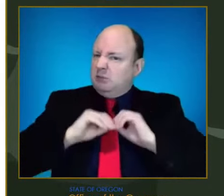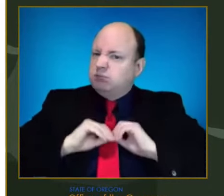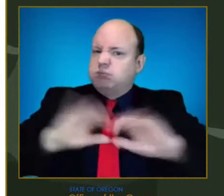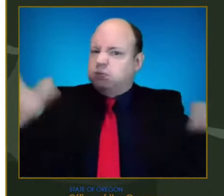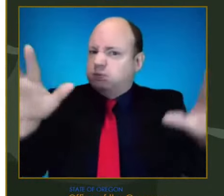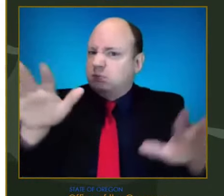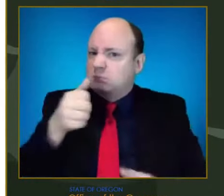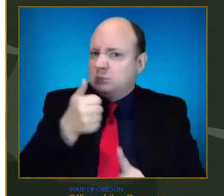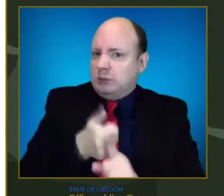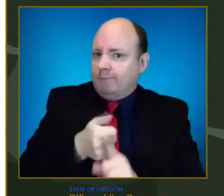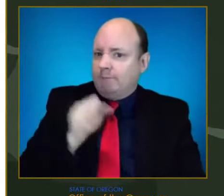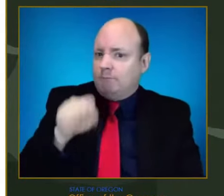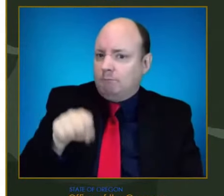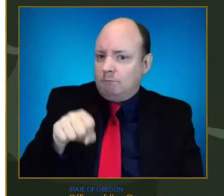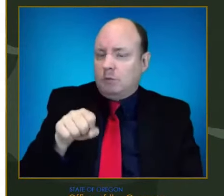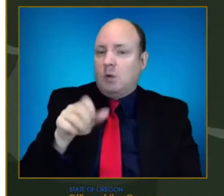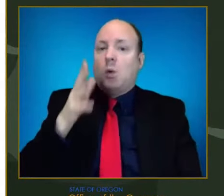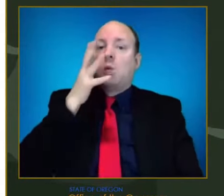slide.